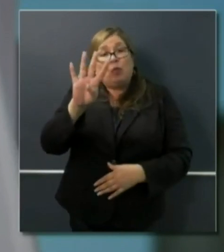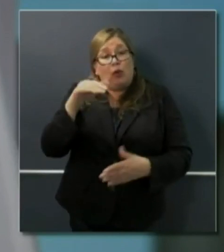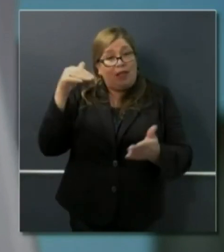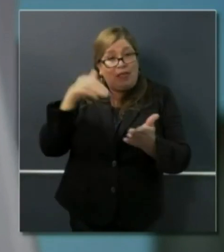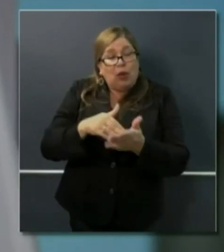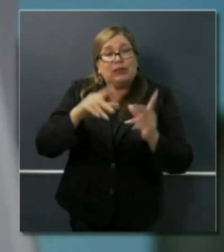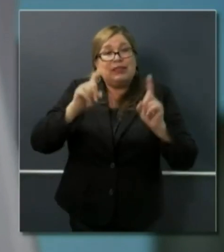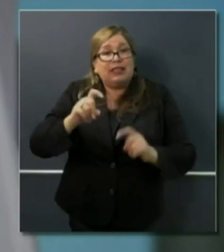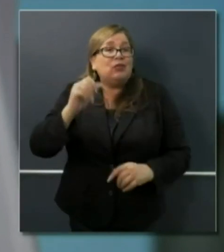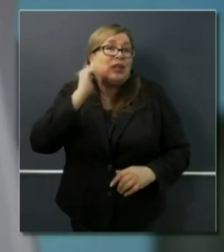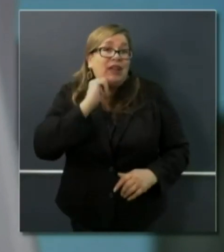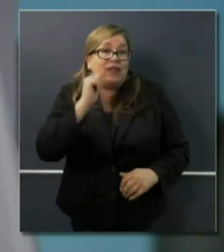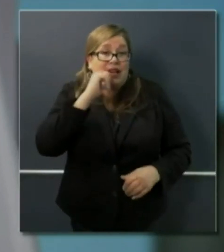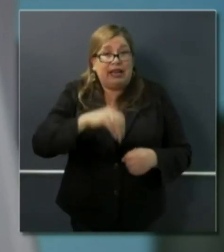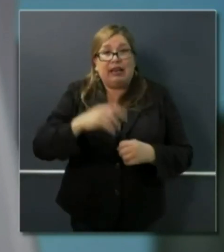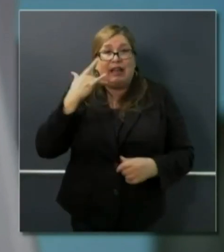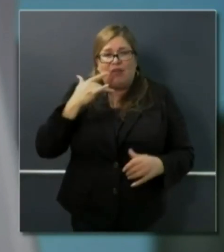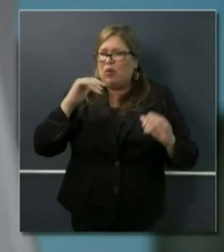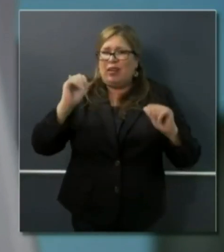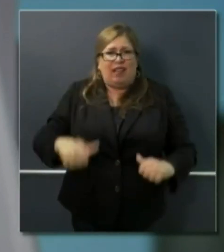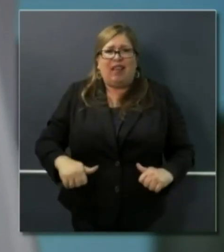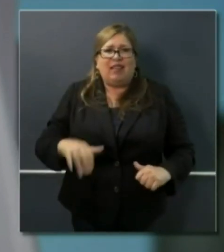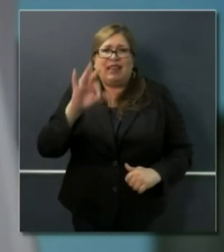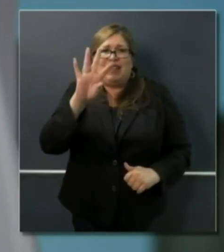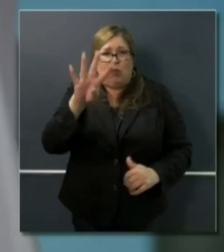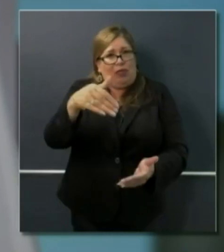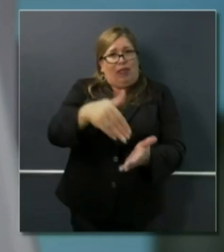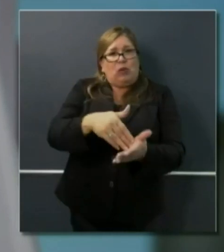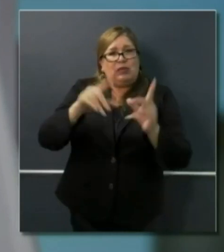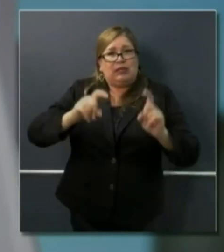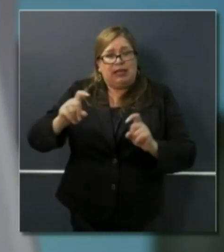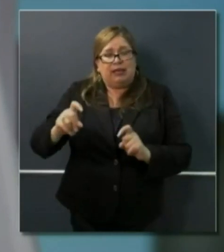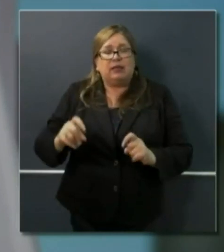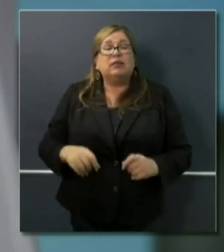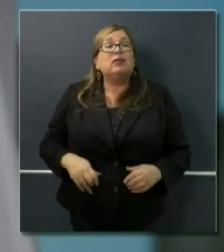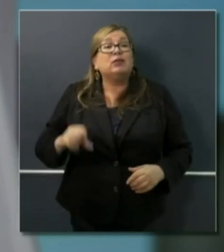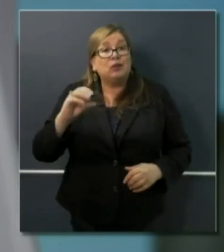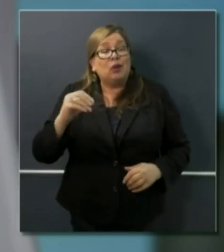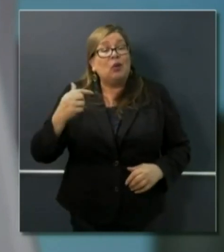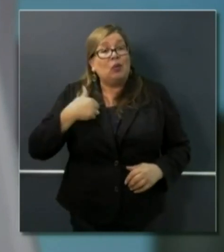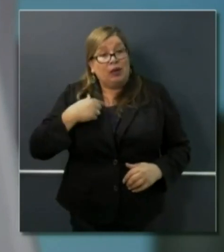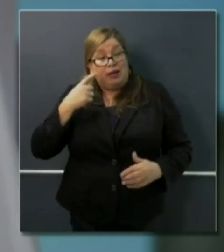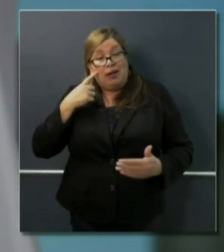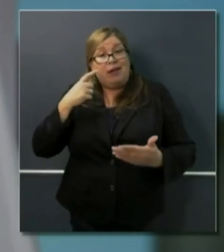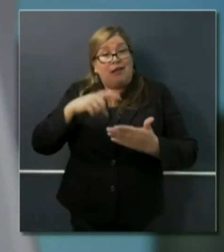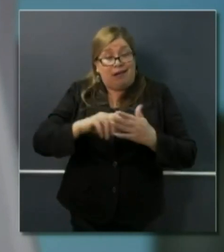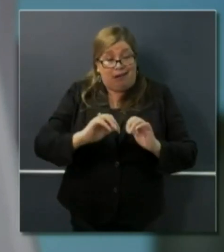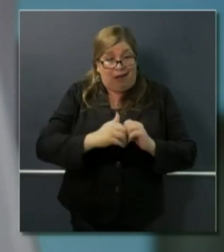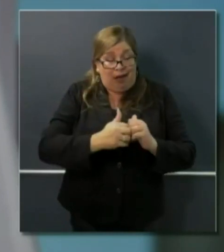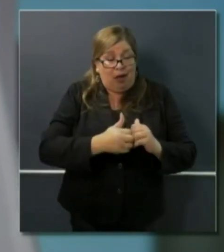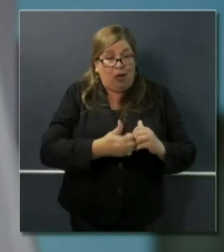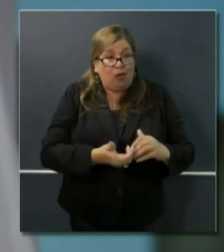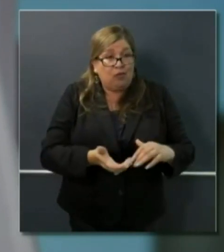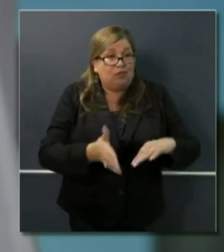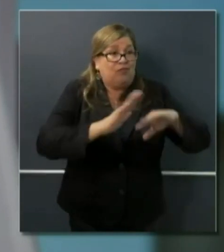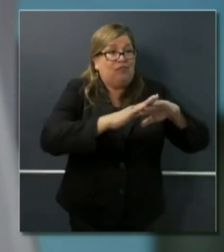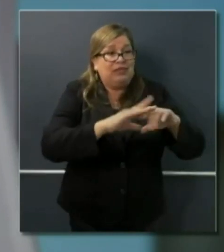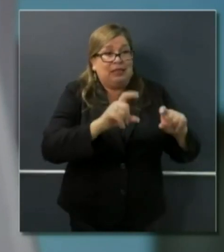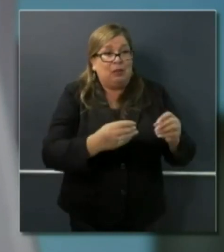a day in the state of California. So, as we identify our capacity, we start to move some of the